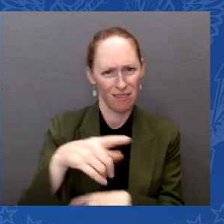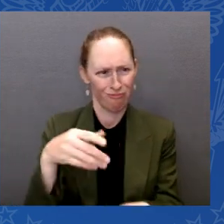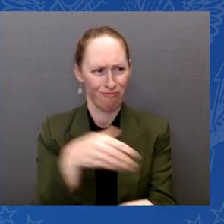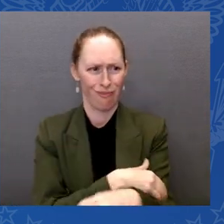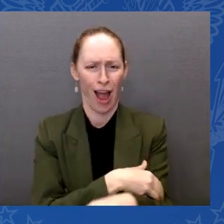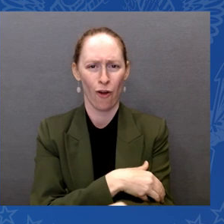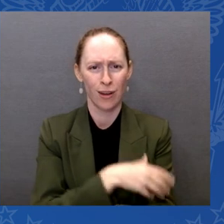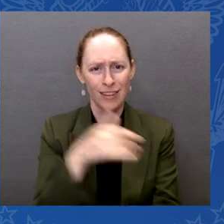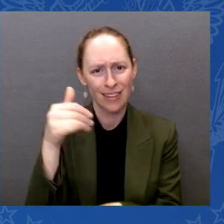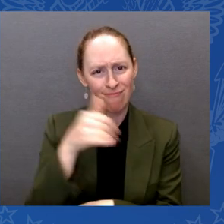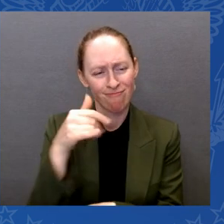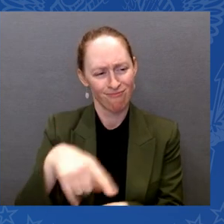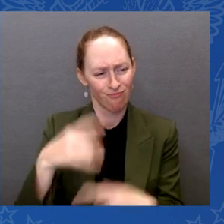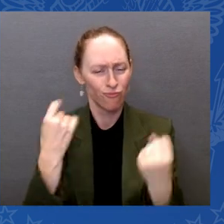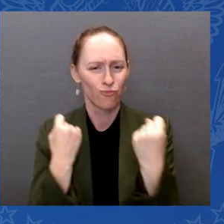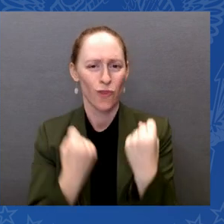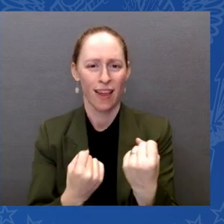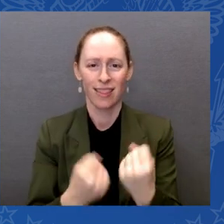Pretty good.